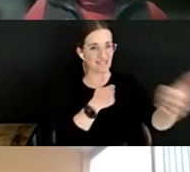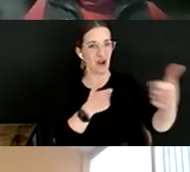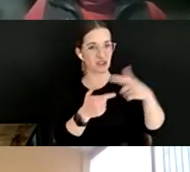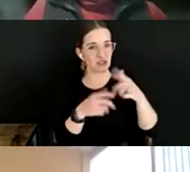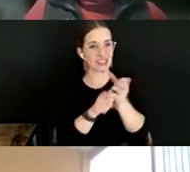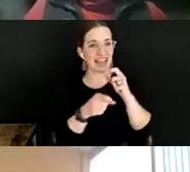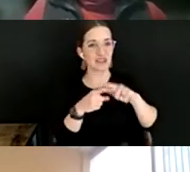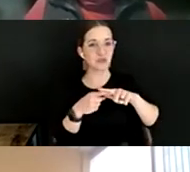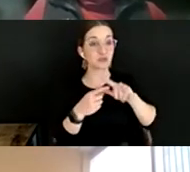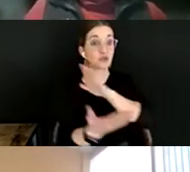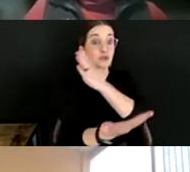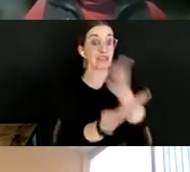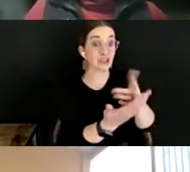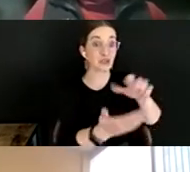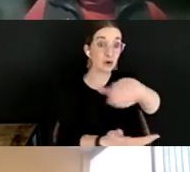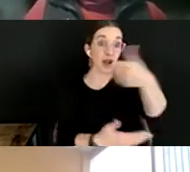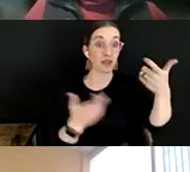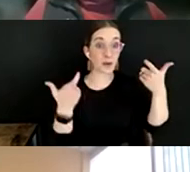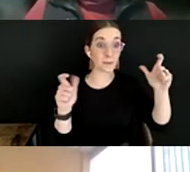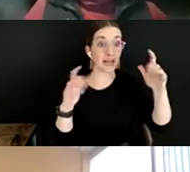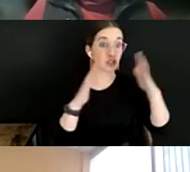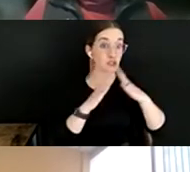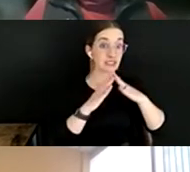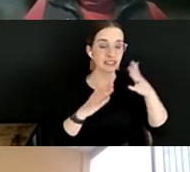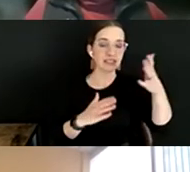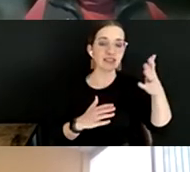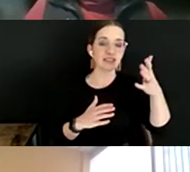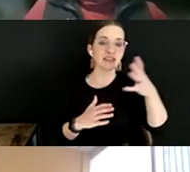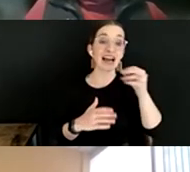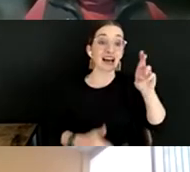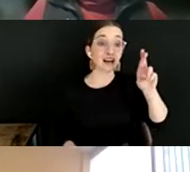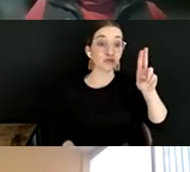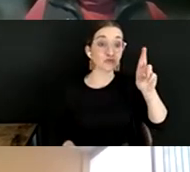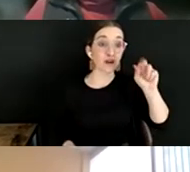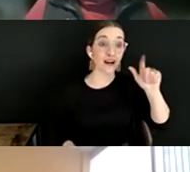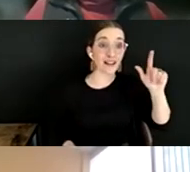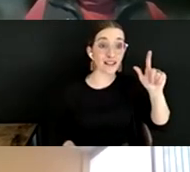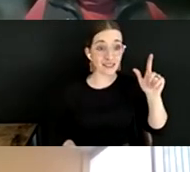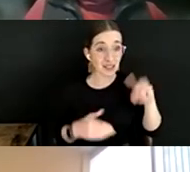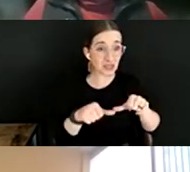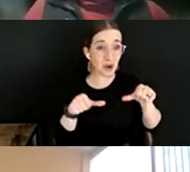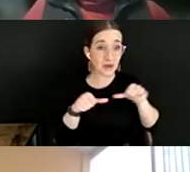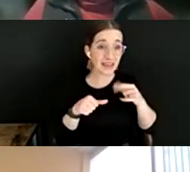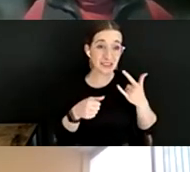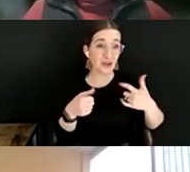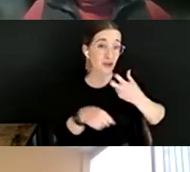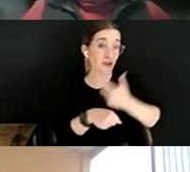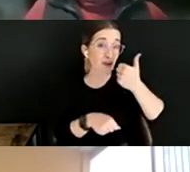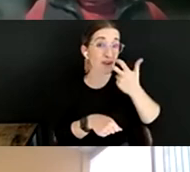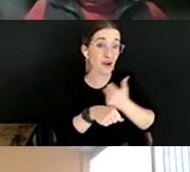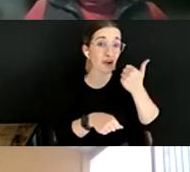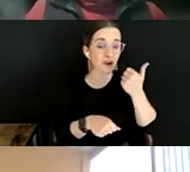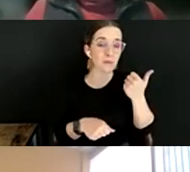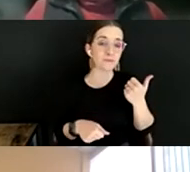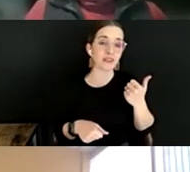you think about rural locations, that makes that's even harder that it's already been an issue. But it's getting even worse. Because again,